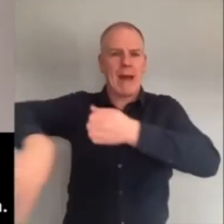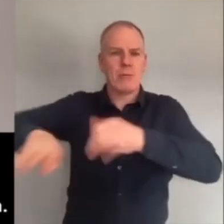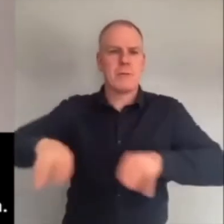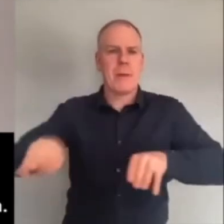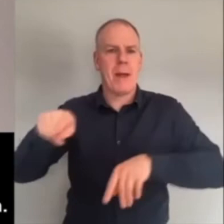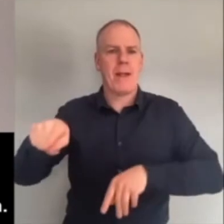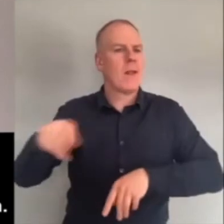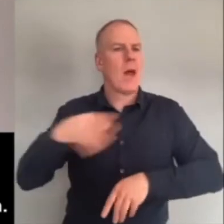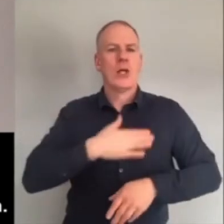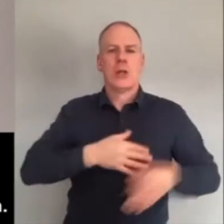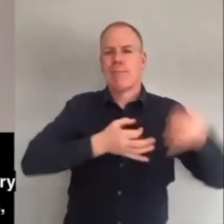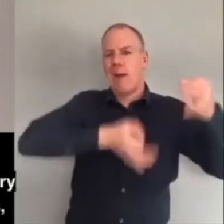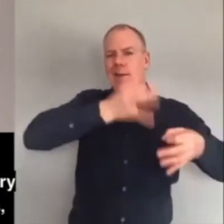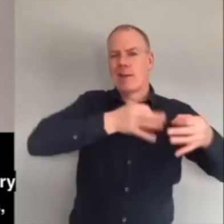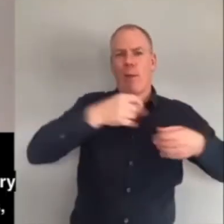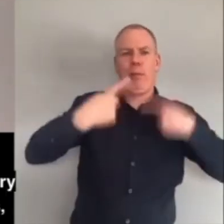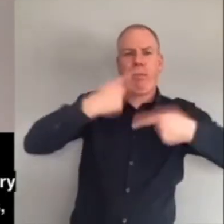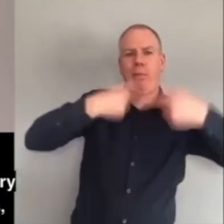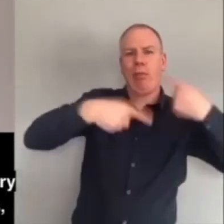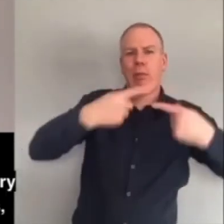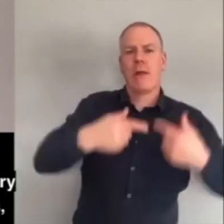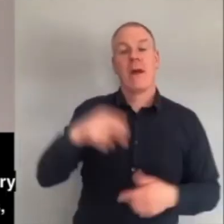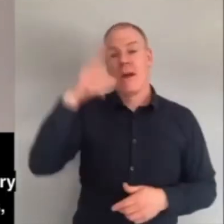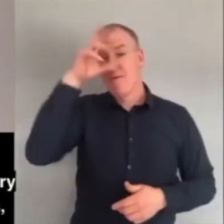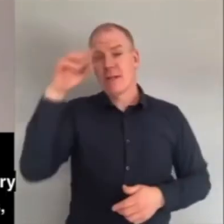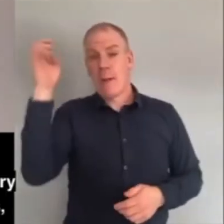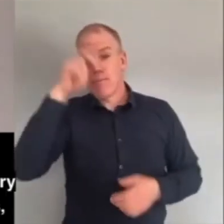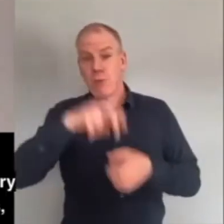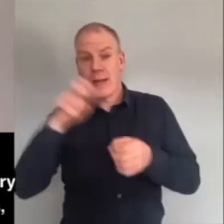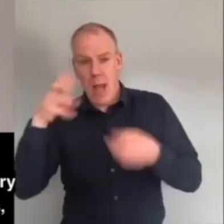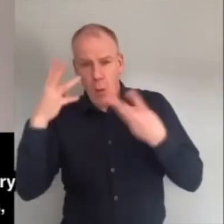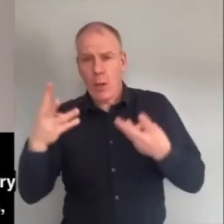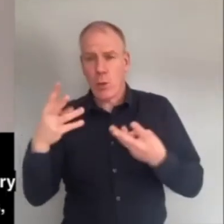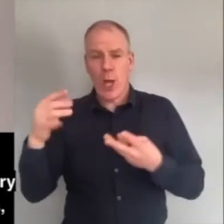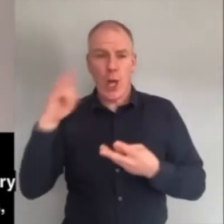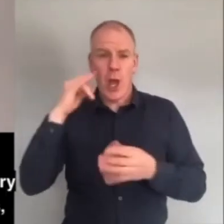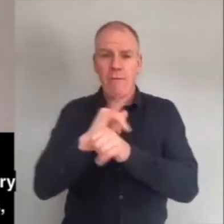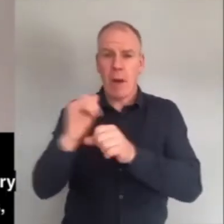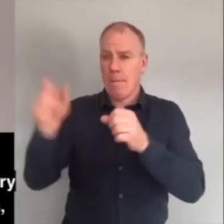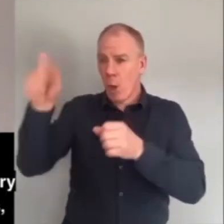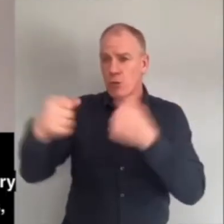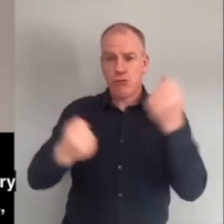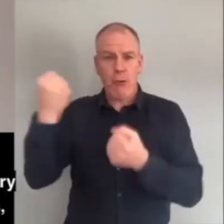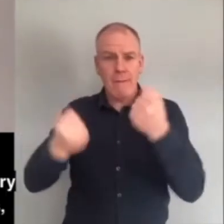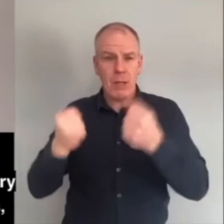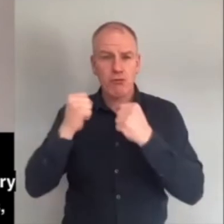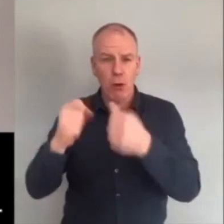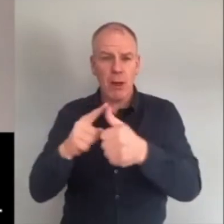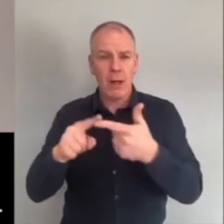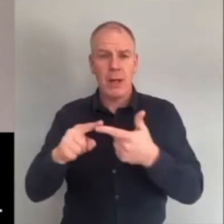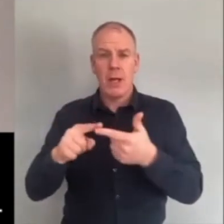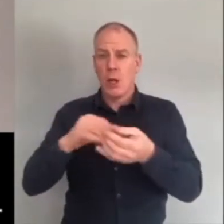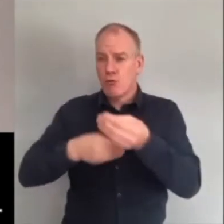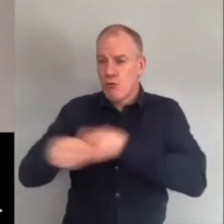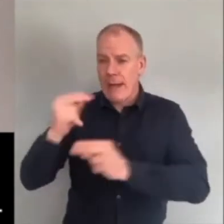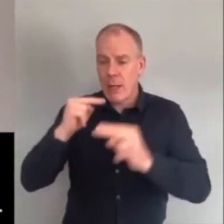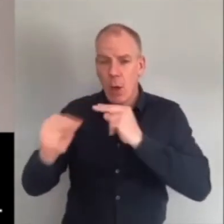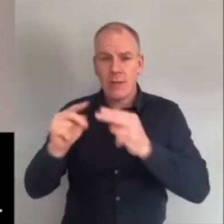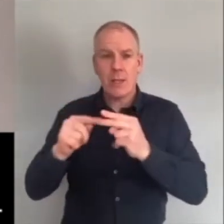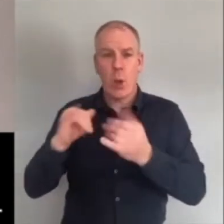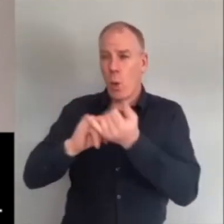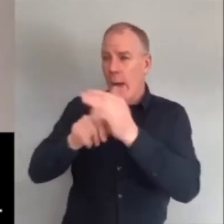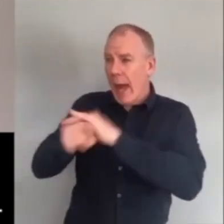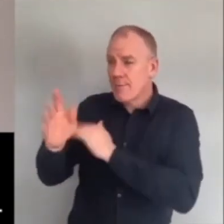giving their spin. So with Brexit, I want to hear from lorry drivers, trade negotiators, exporters, and not so much from